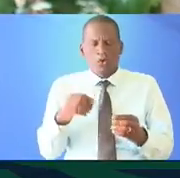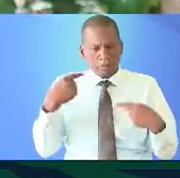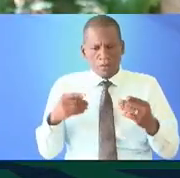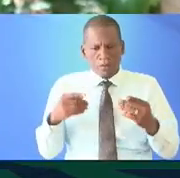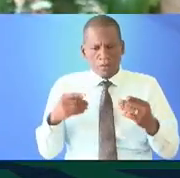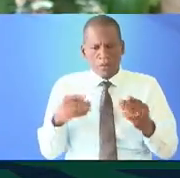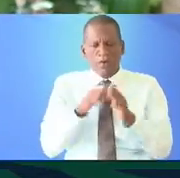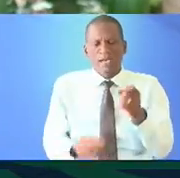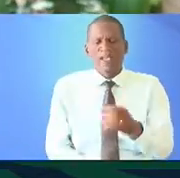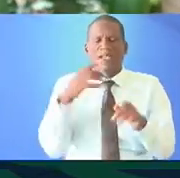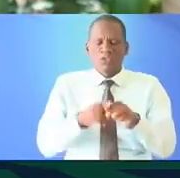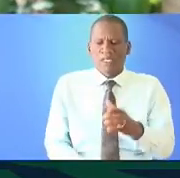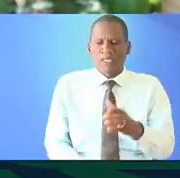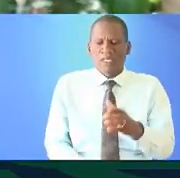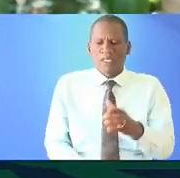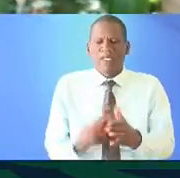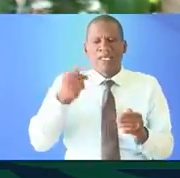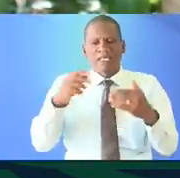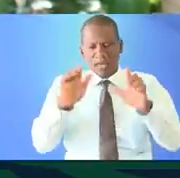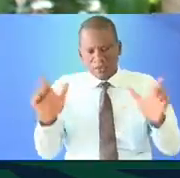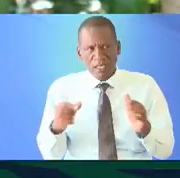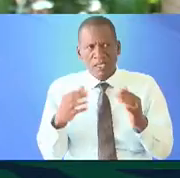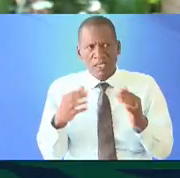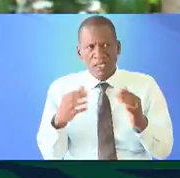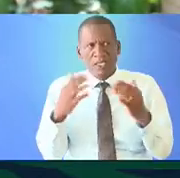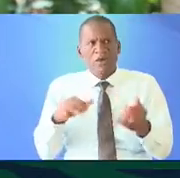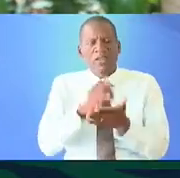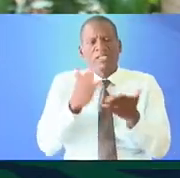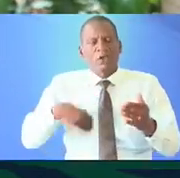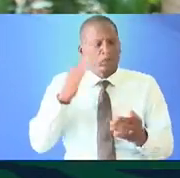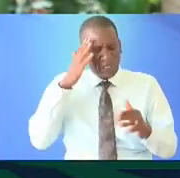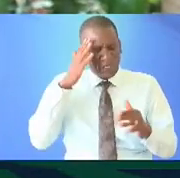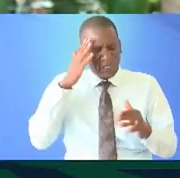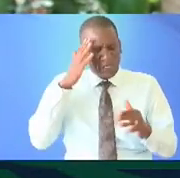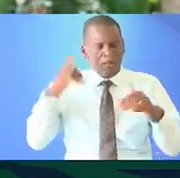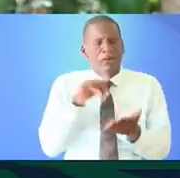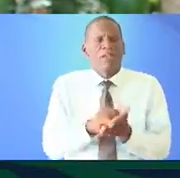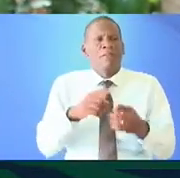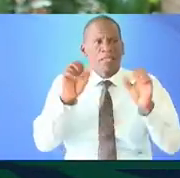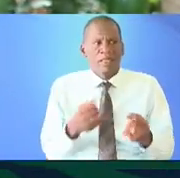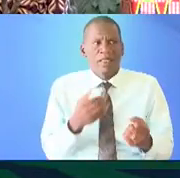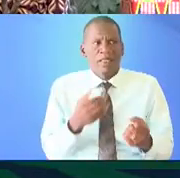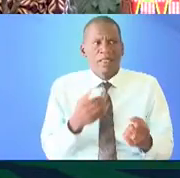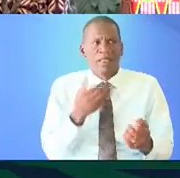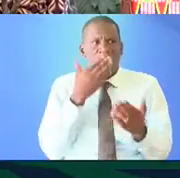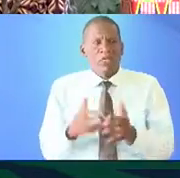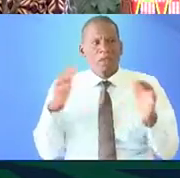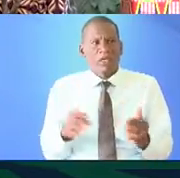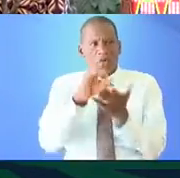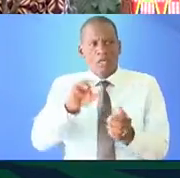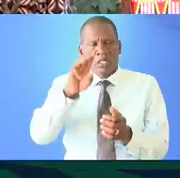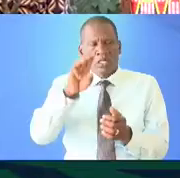people and we can create just as we've created Kenya sign language so that's something I'm always thinking about but yes thank you so